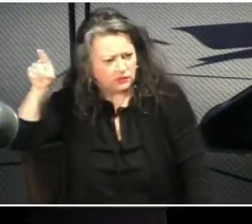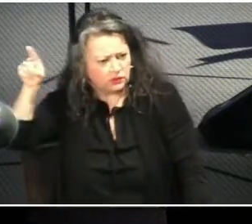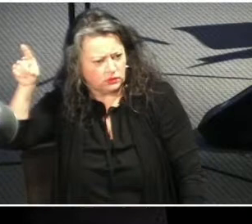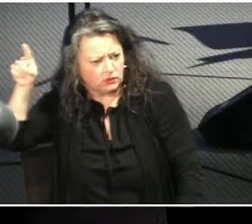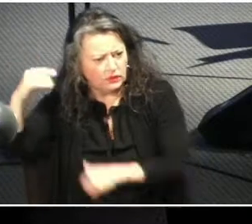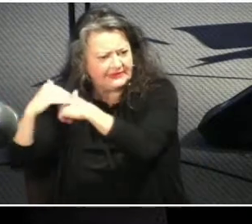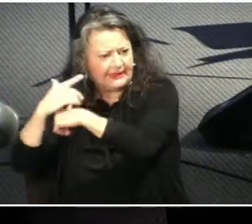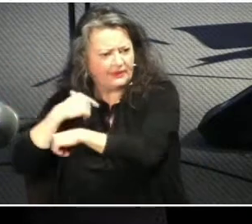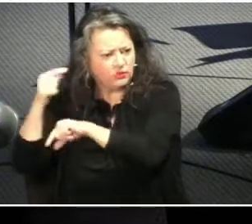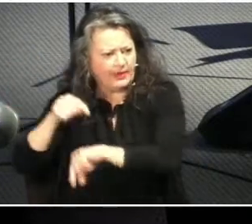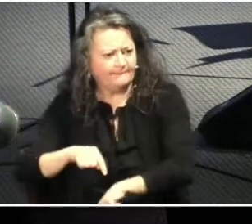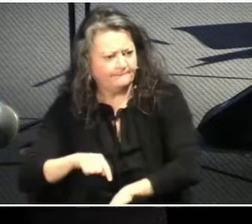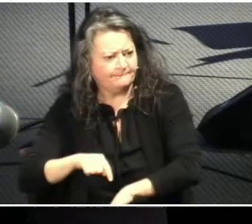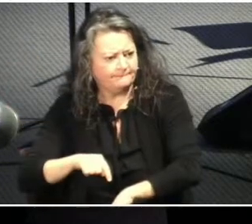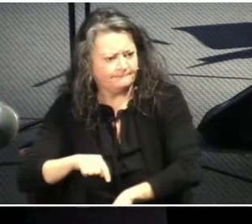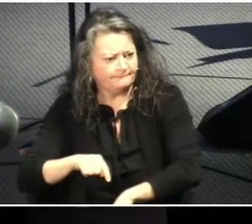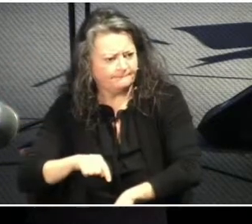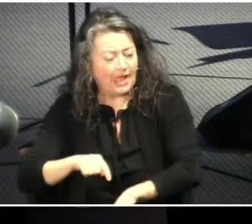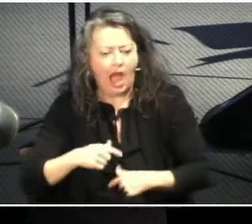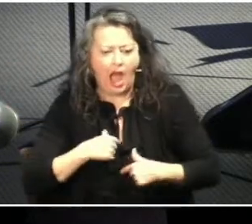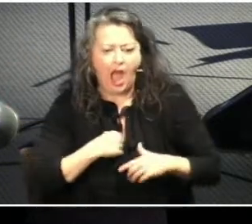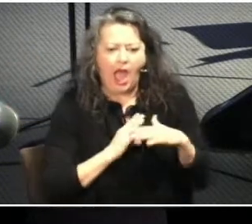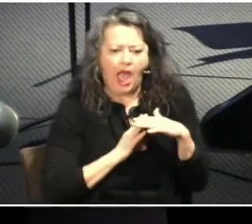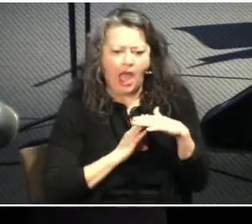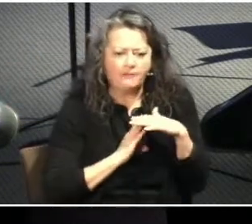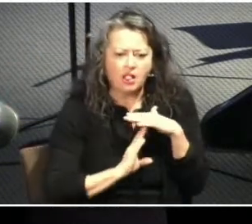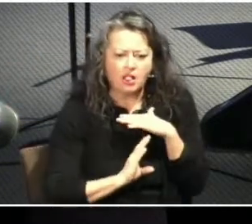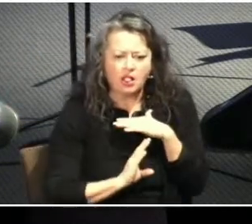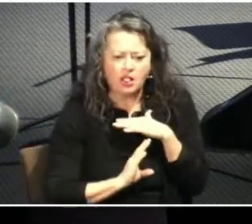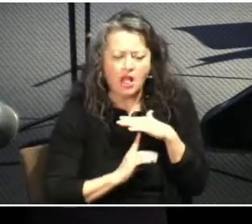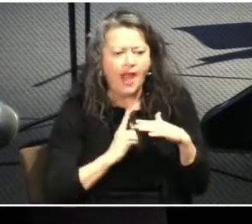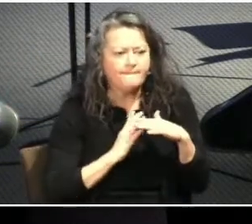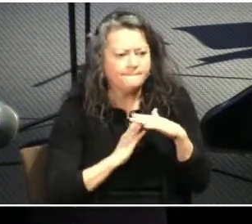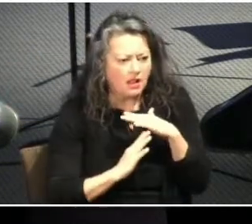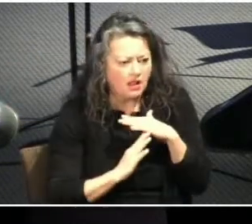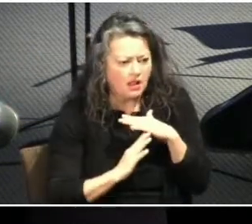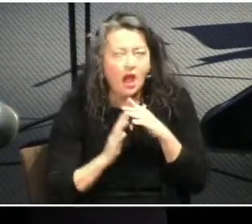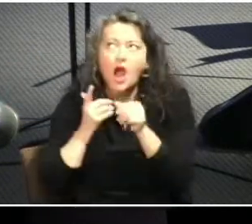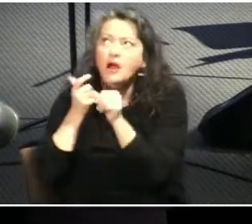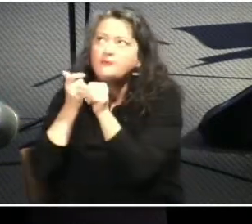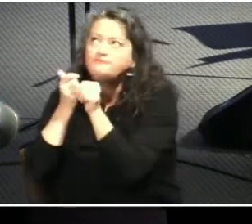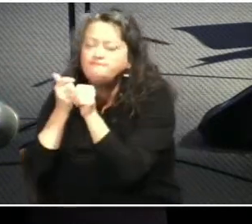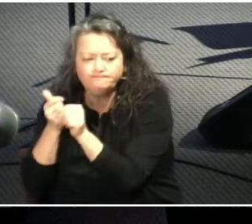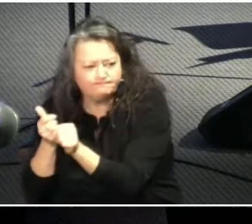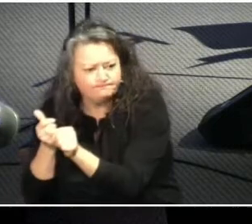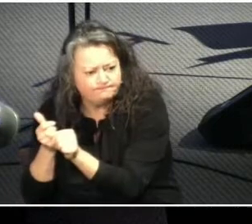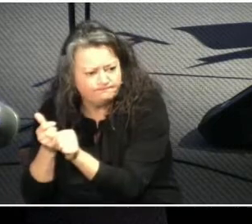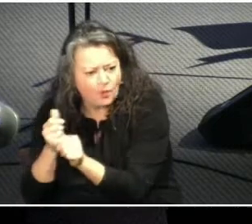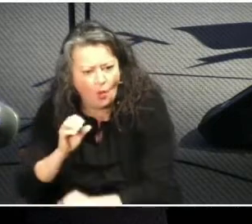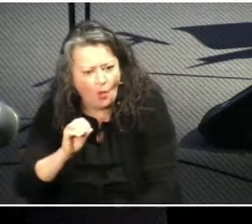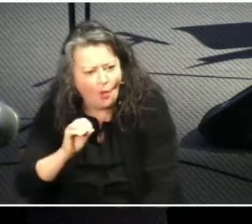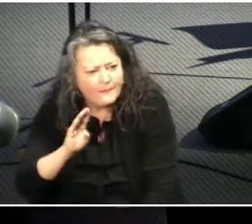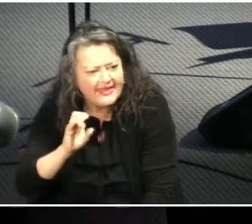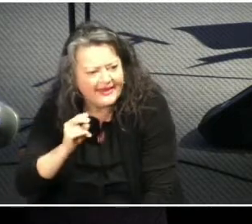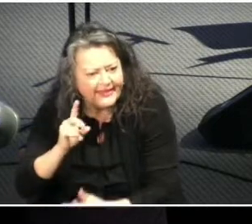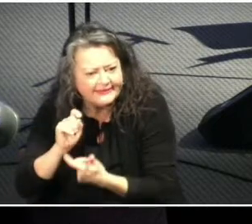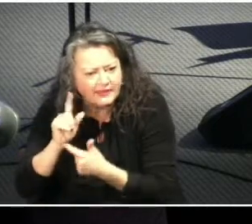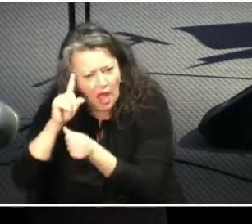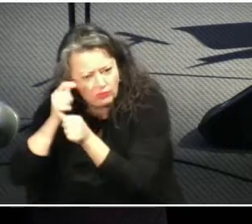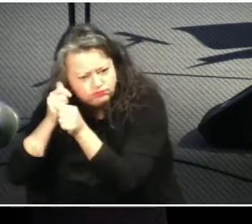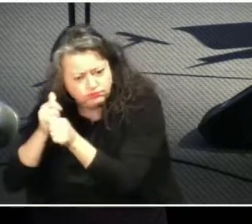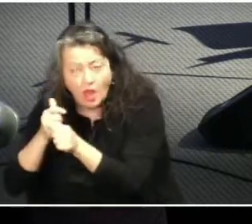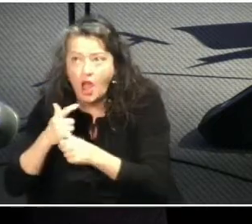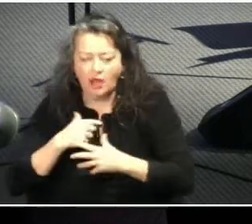Philippians 2 8 says Jesus humbled himself by becoming obedient to the point of death,